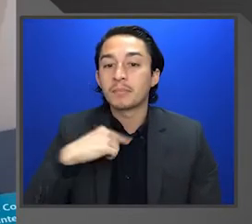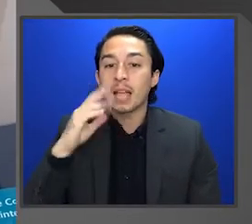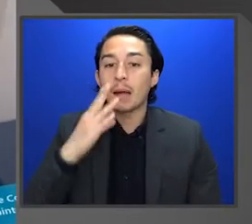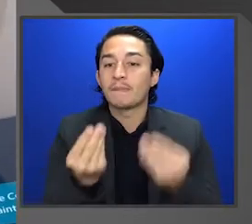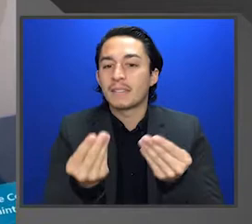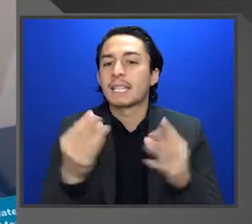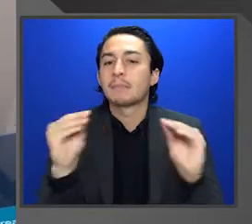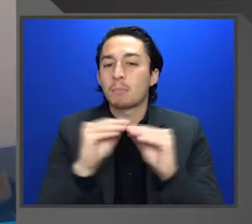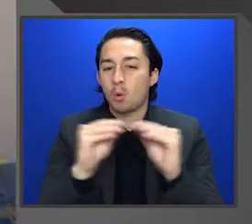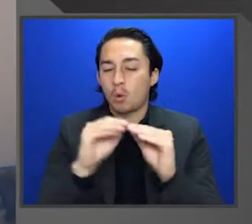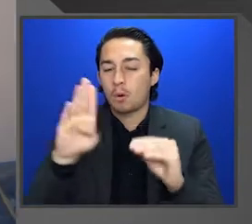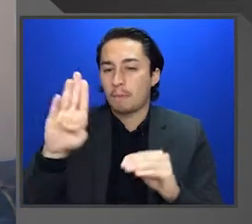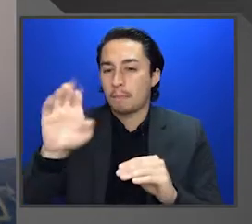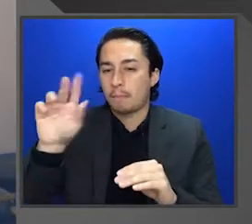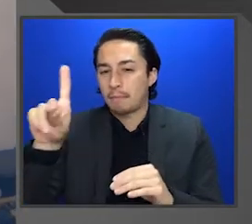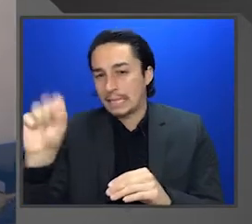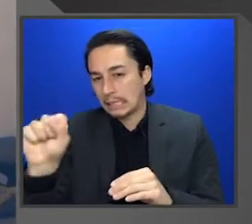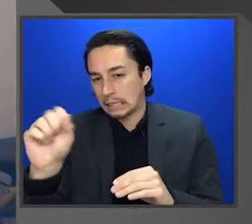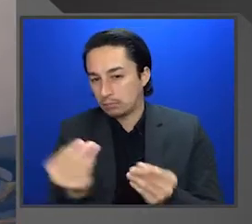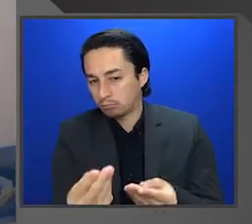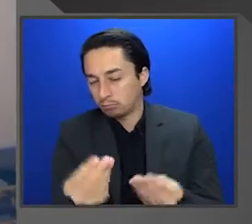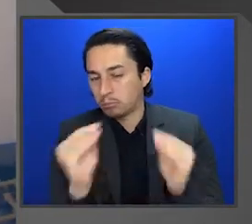more marbles or beads into this.